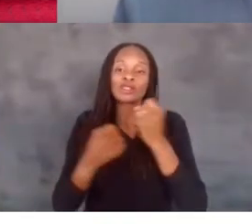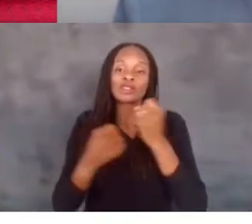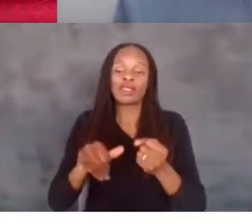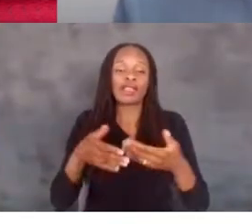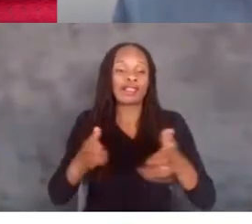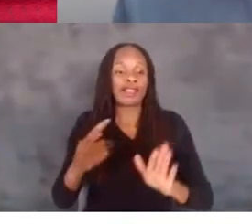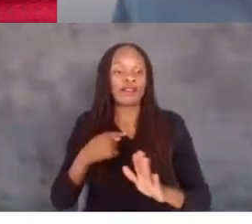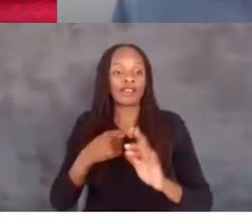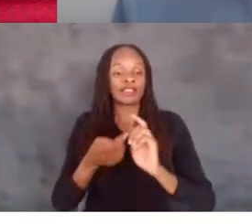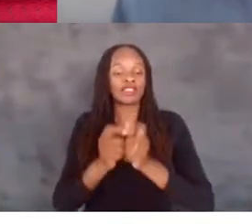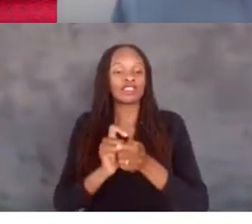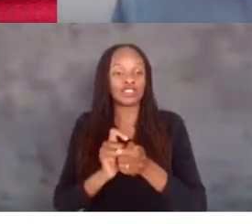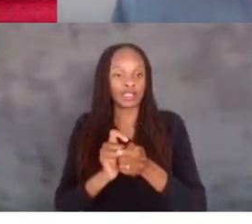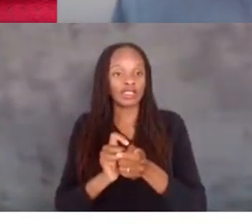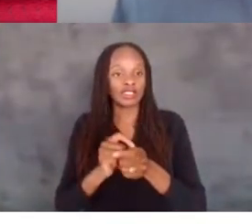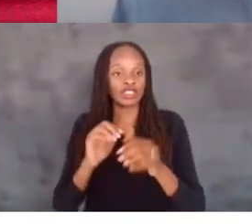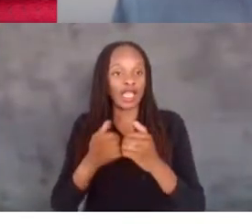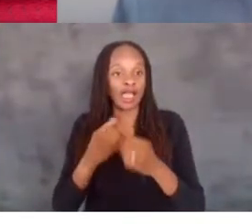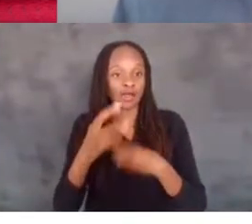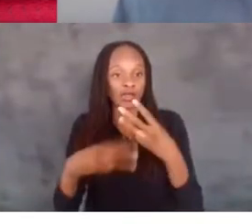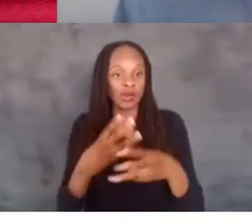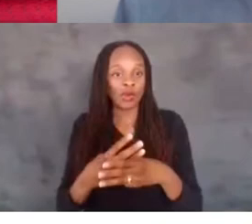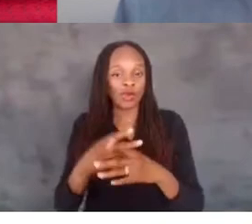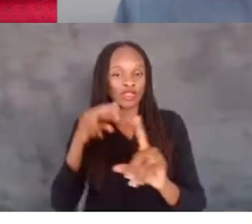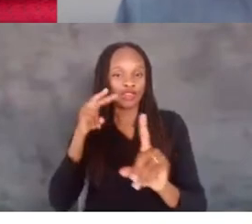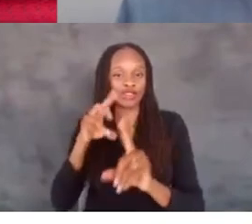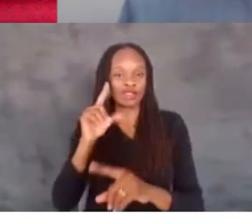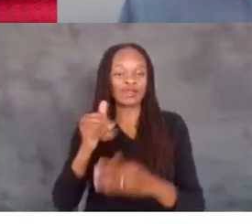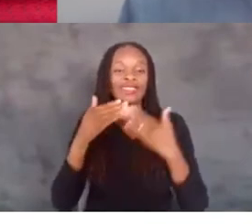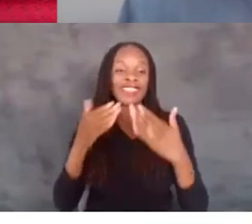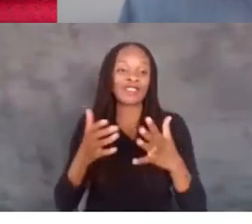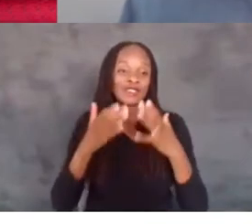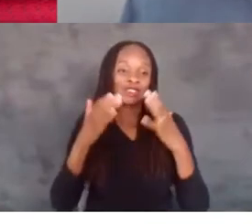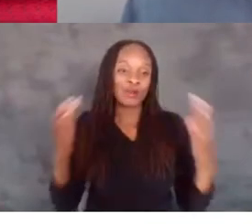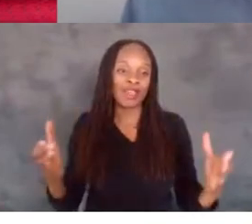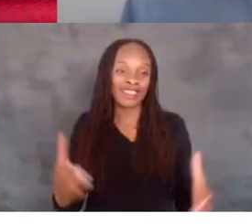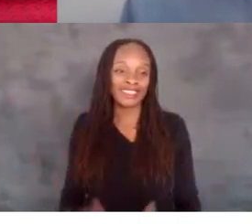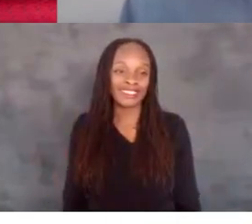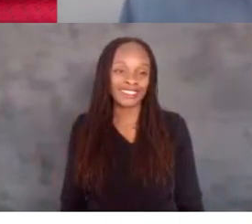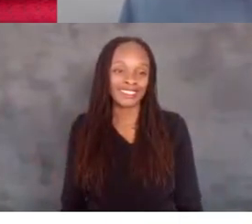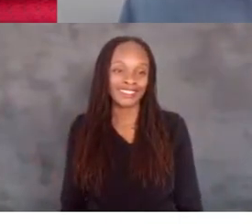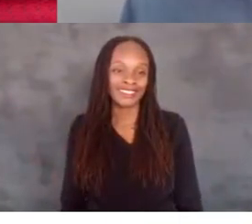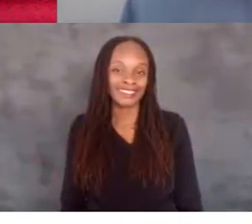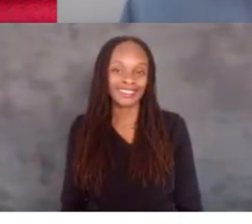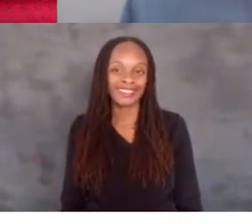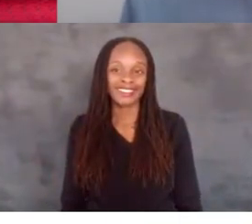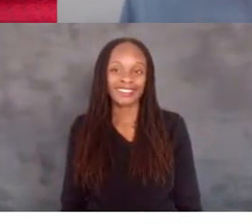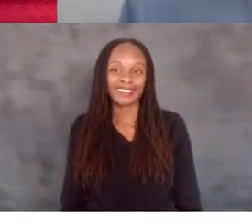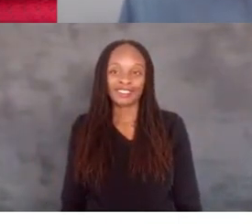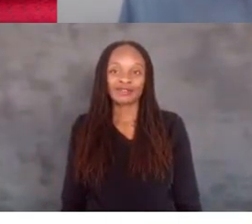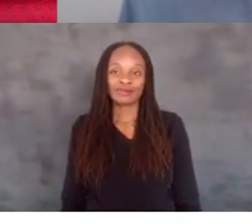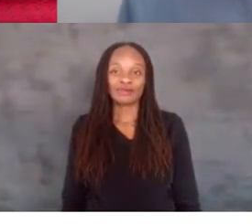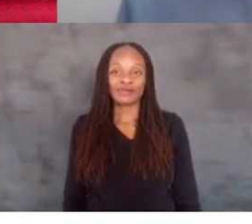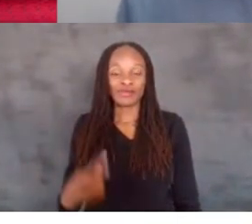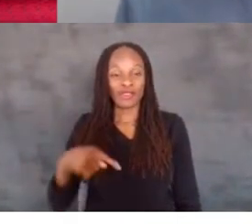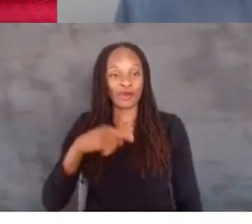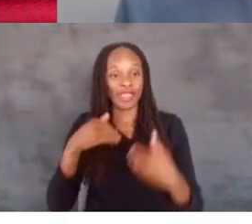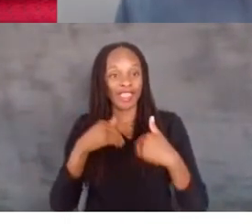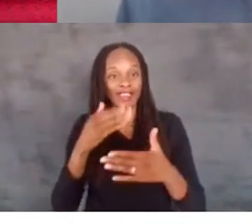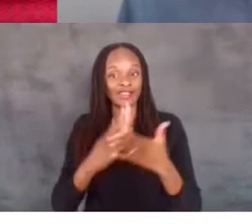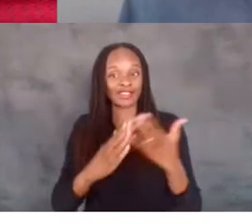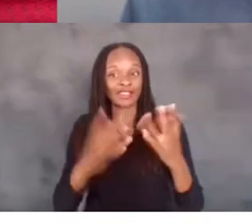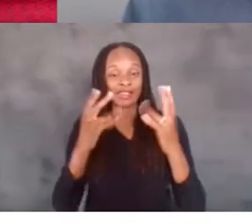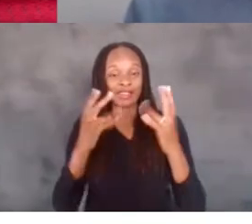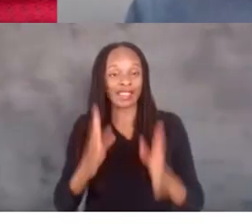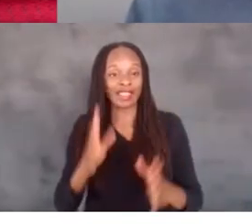way the world views disability. So, thank you so much. Do we have some guests coming back?